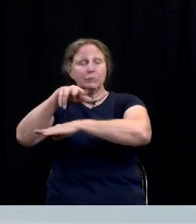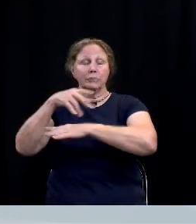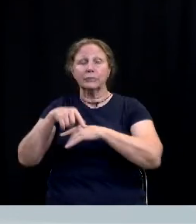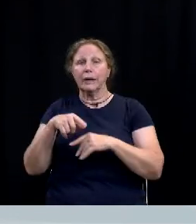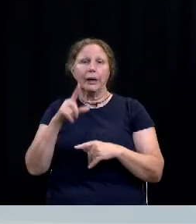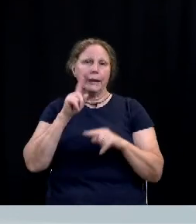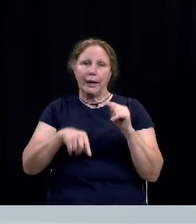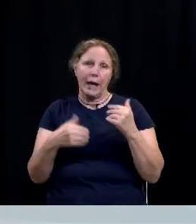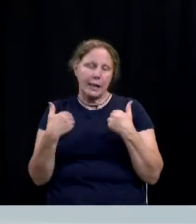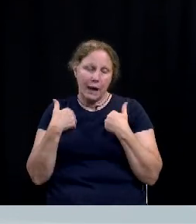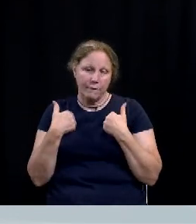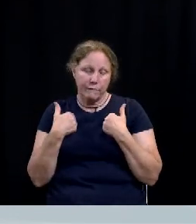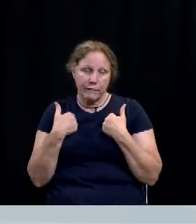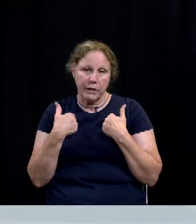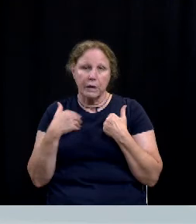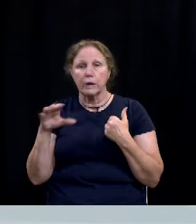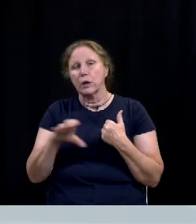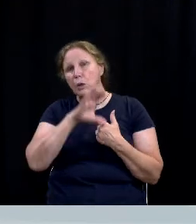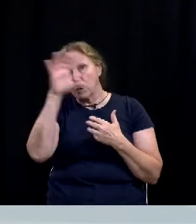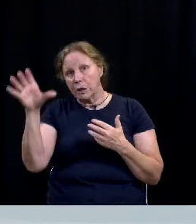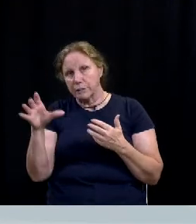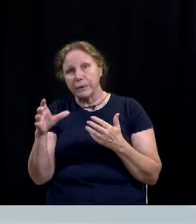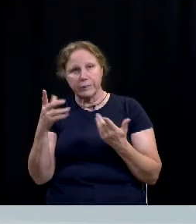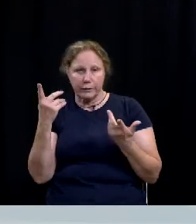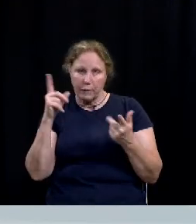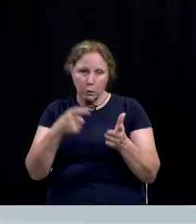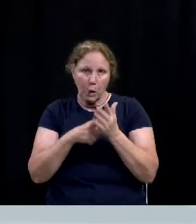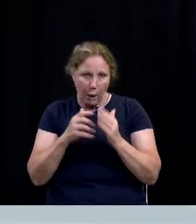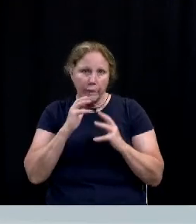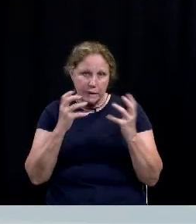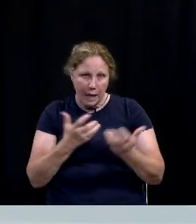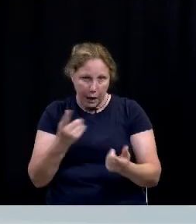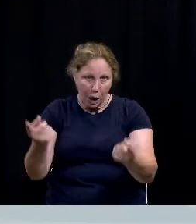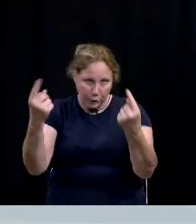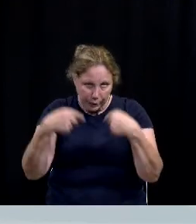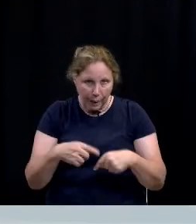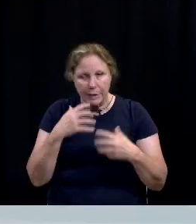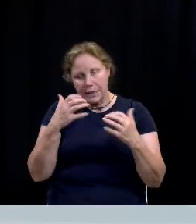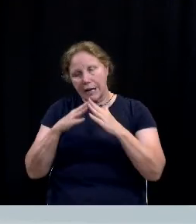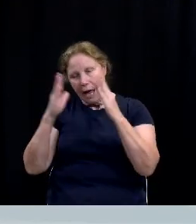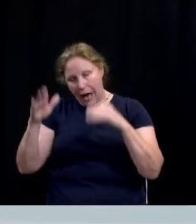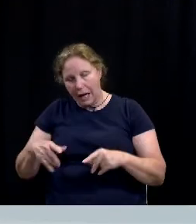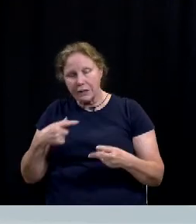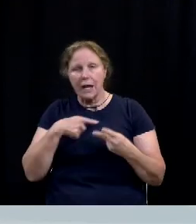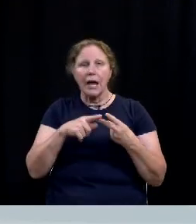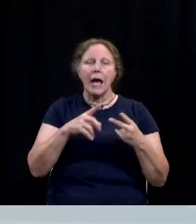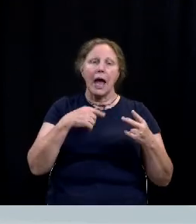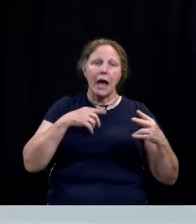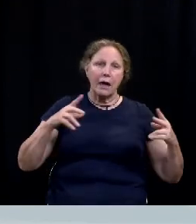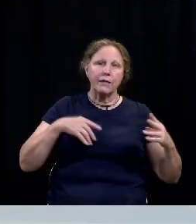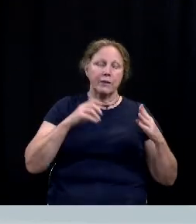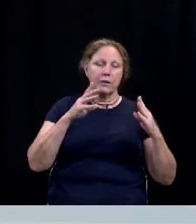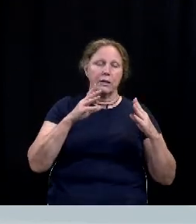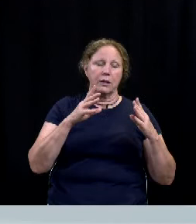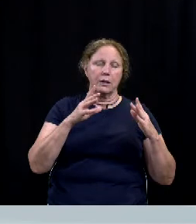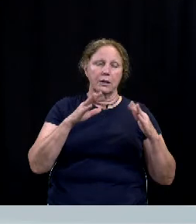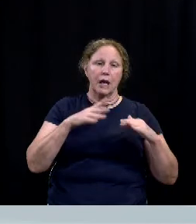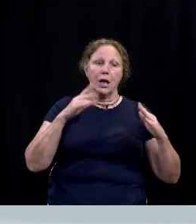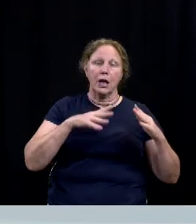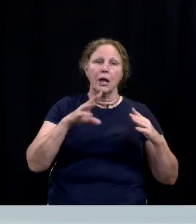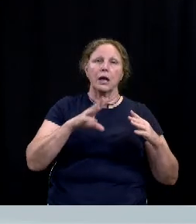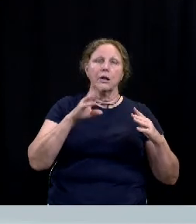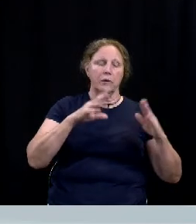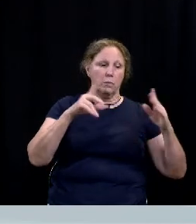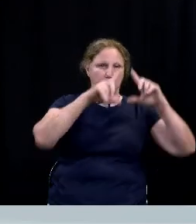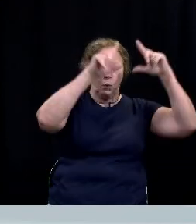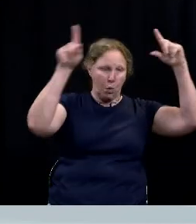can't have uh you know christmas without a visit from santa claus and the santa house and you have the towering uh wonderland wonderland wheel there